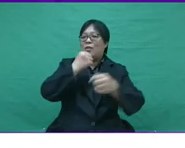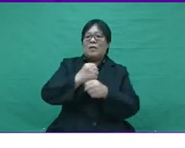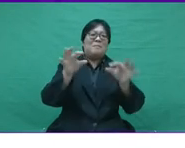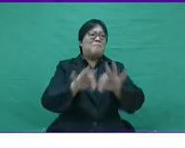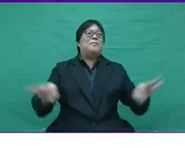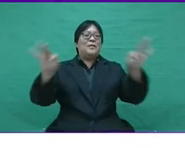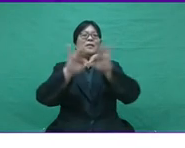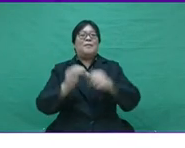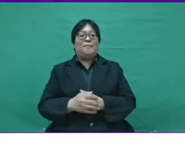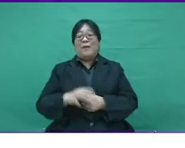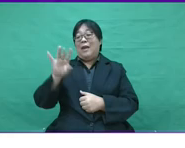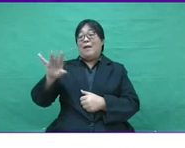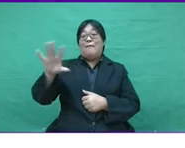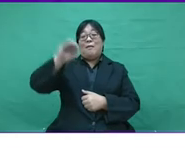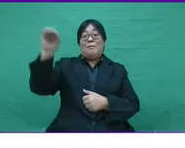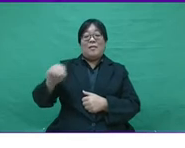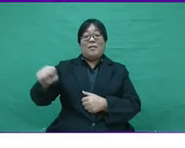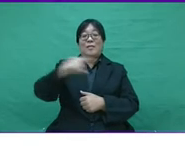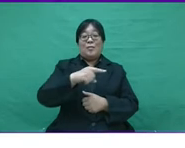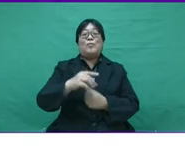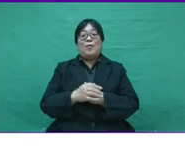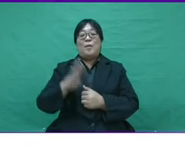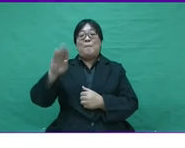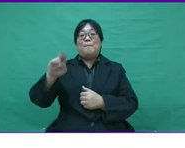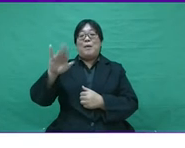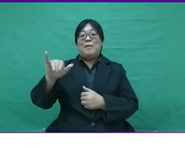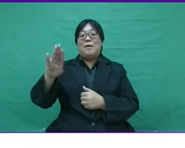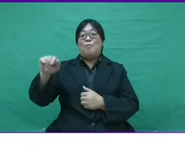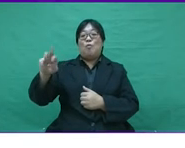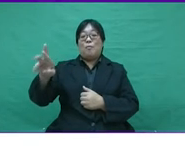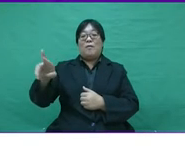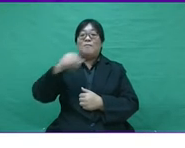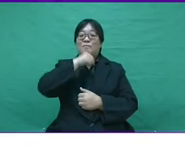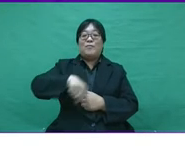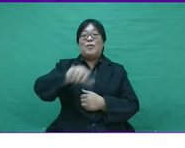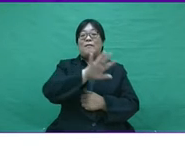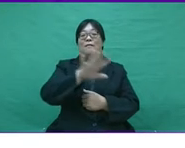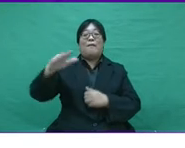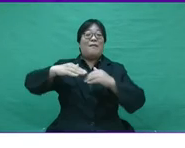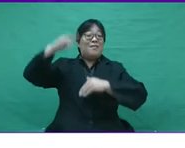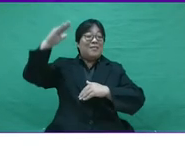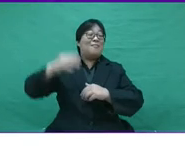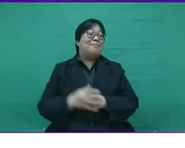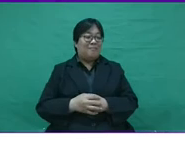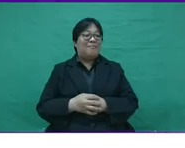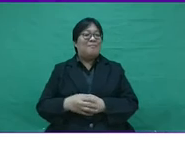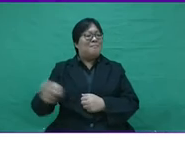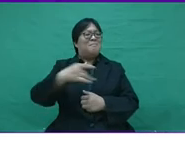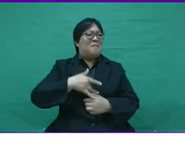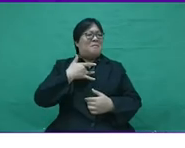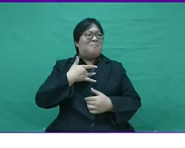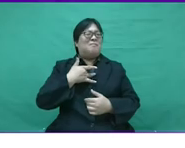arrangement is critical. On the other hand, 85% of baby boomers, those aged